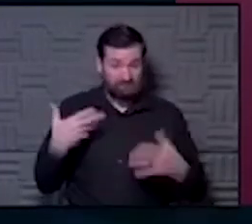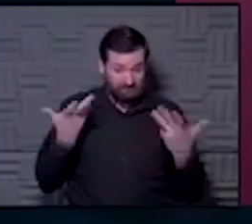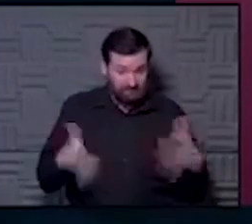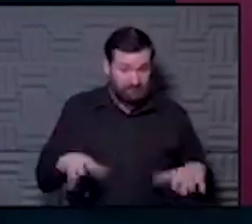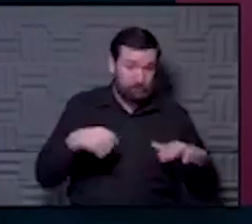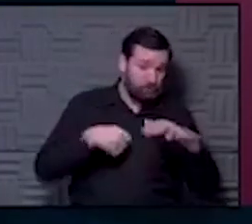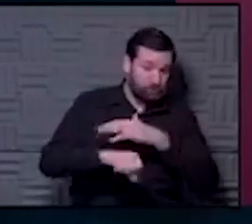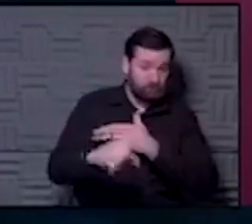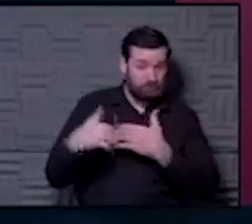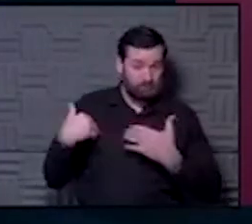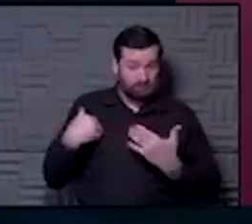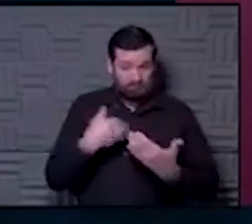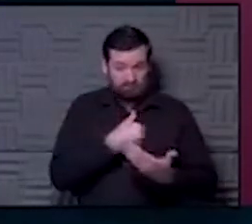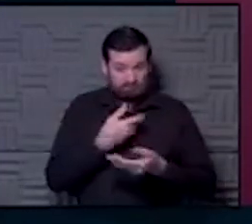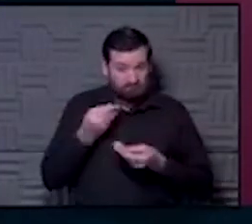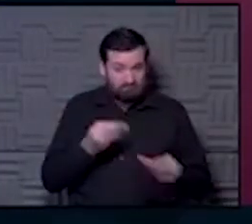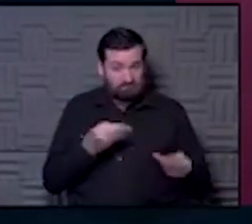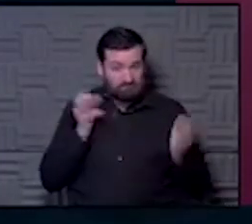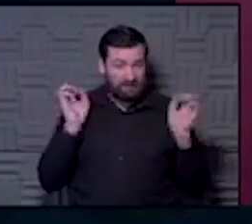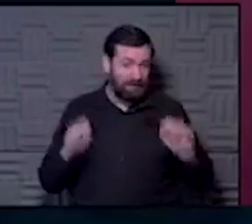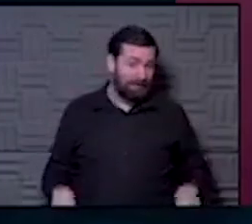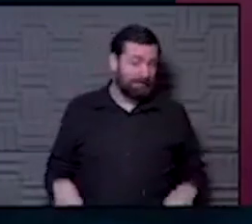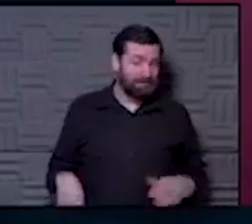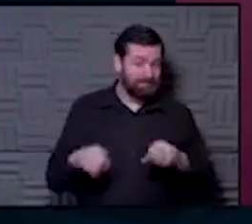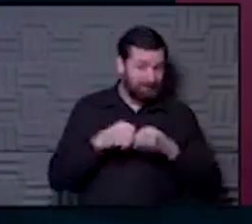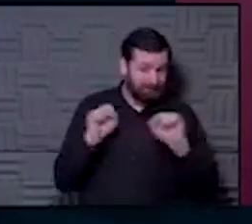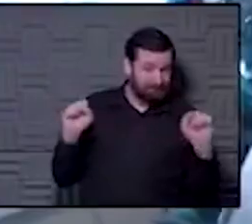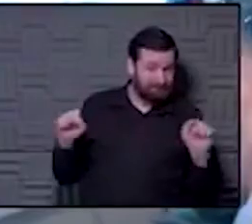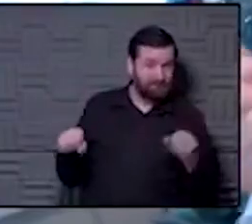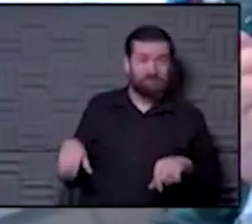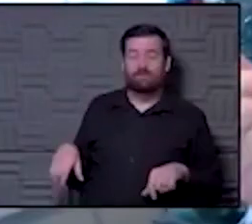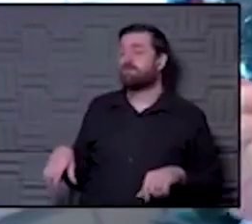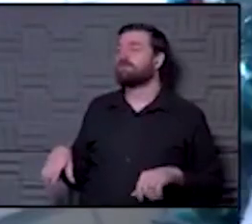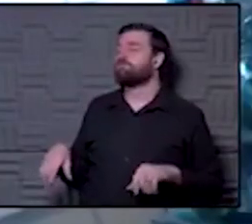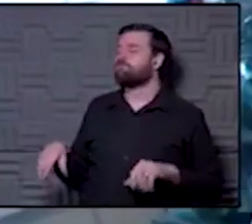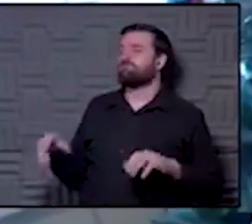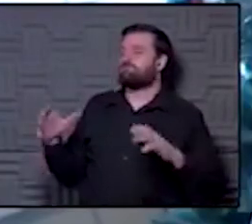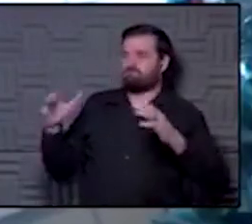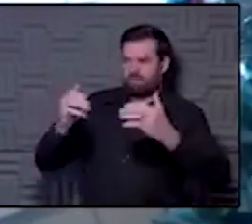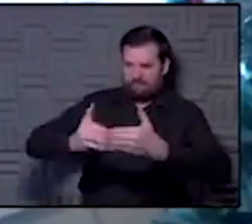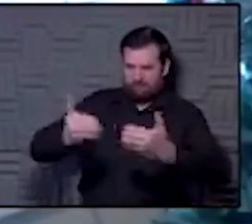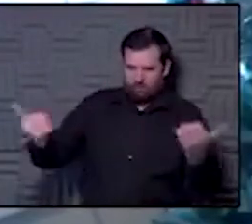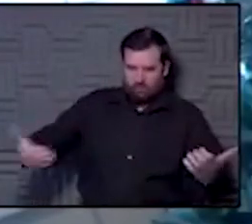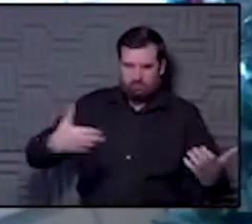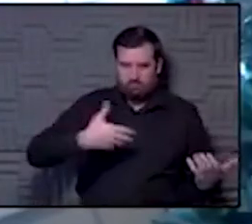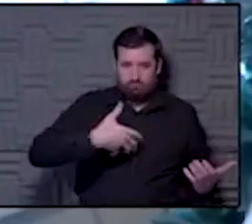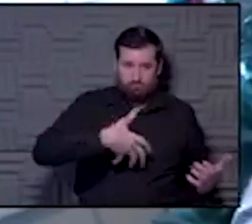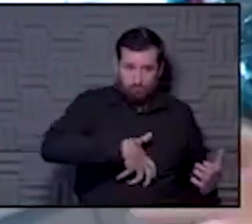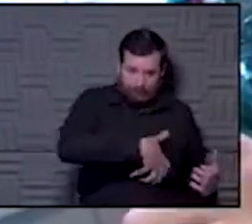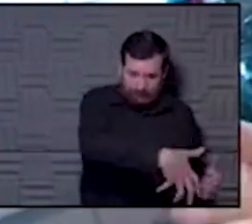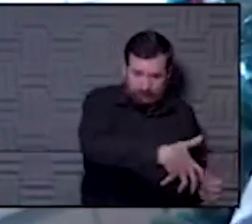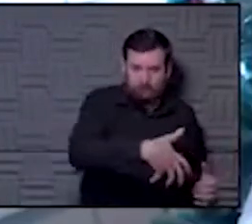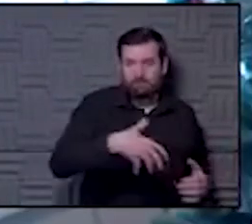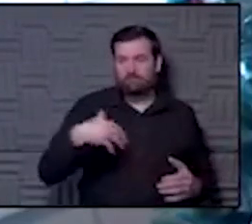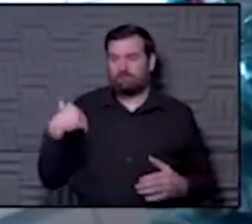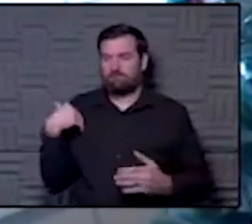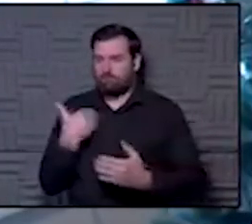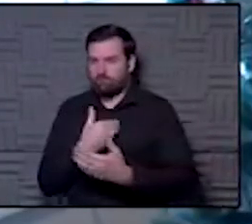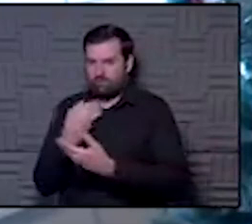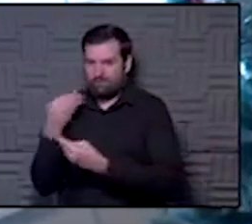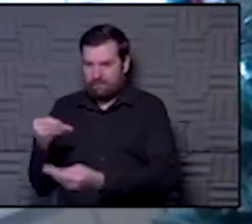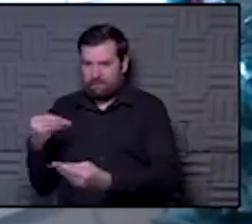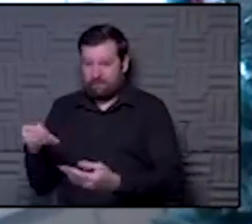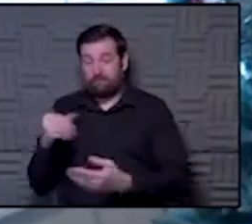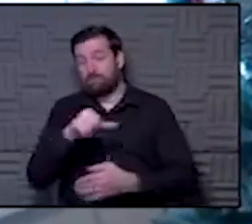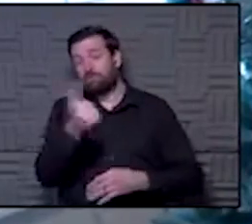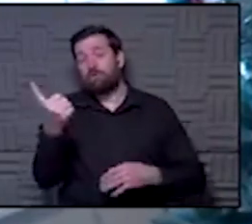vaccine? How does that look? Well, let's separate pregnancy and breastfeeding, and our other colleague from